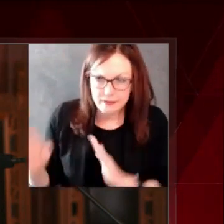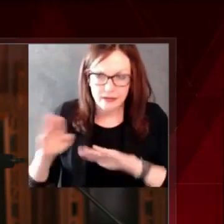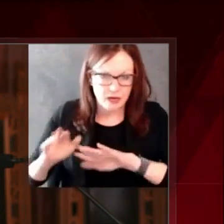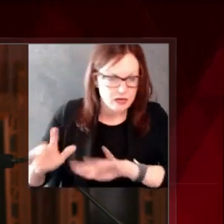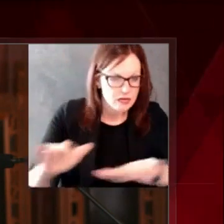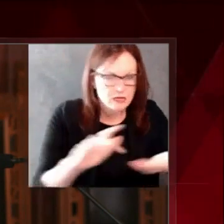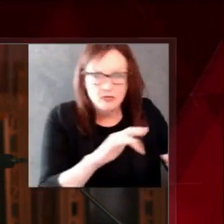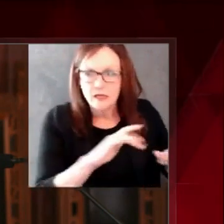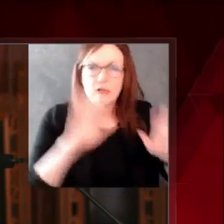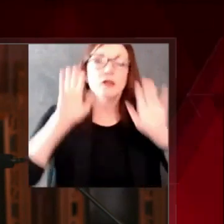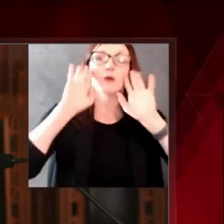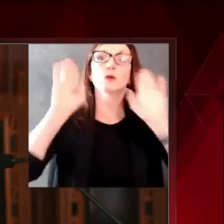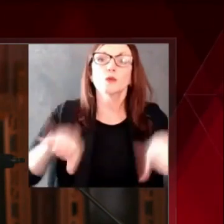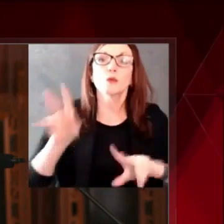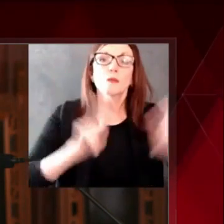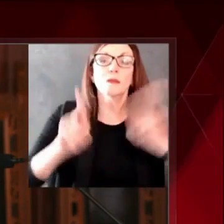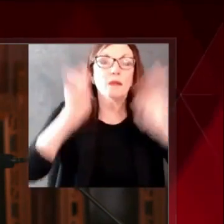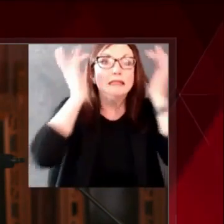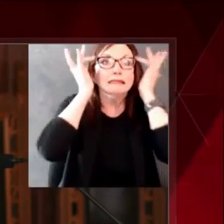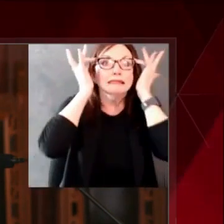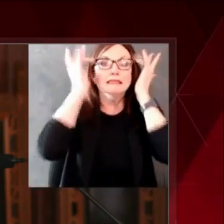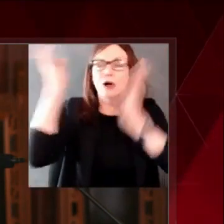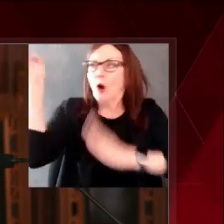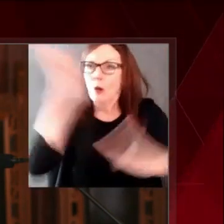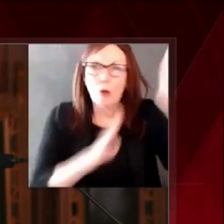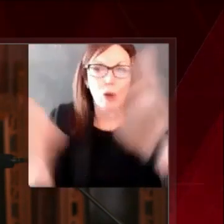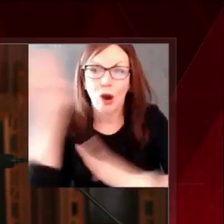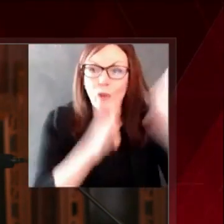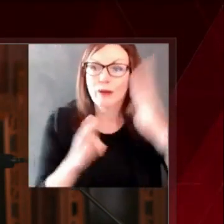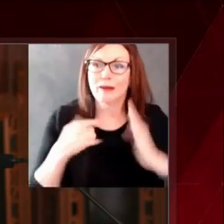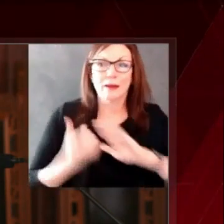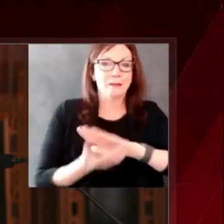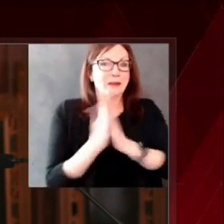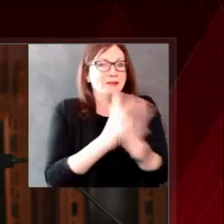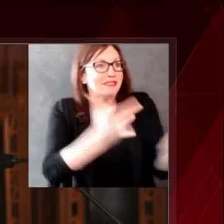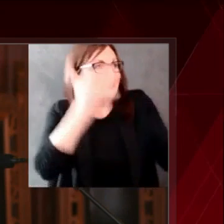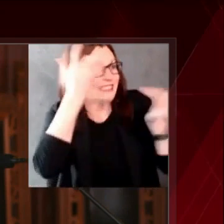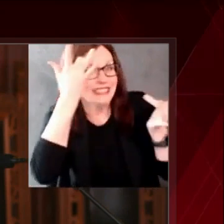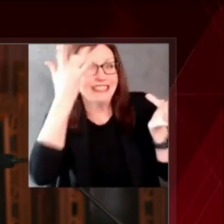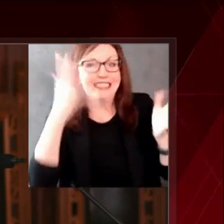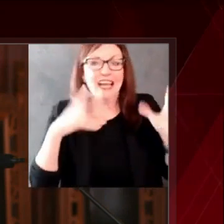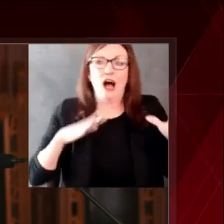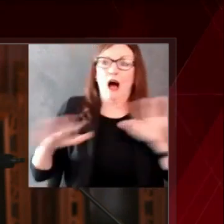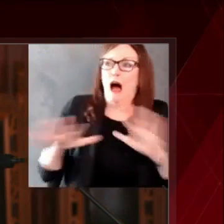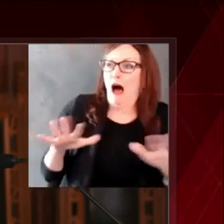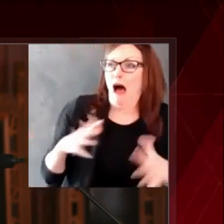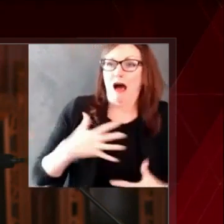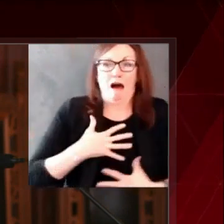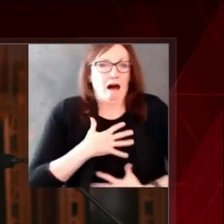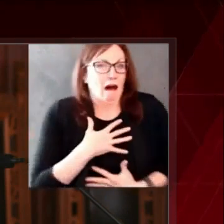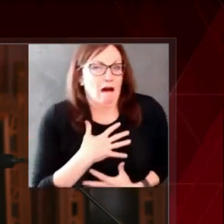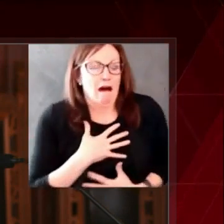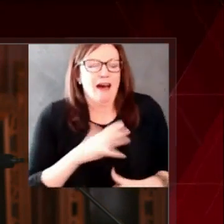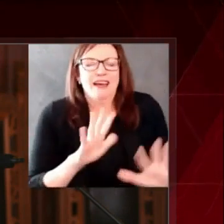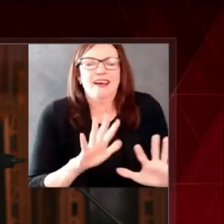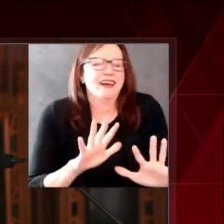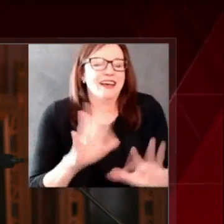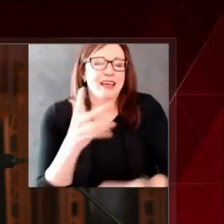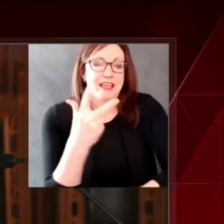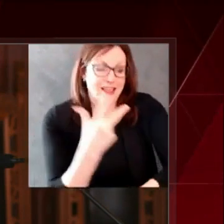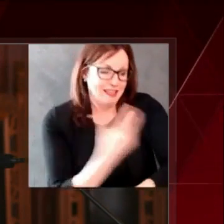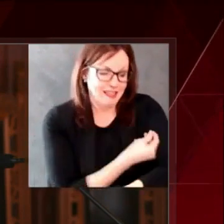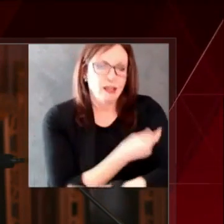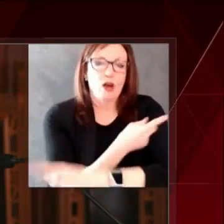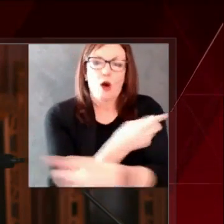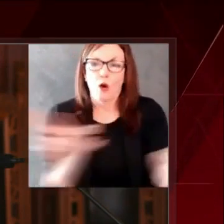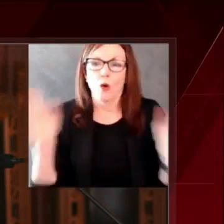collectively as a state as vaccines started rolling out. But of course we would, and of course our healthcare workers